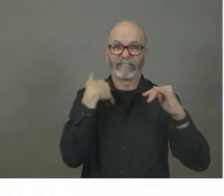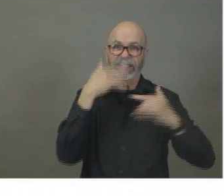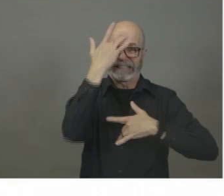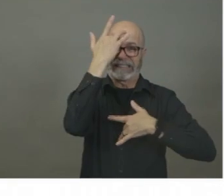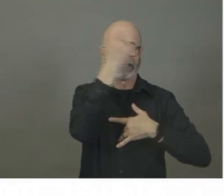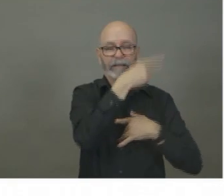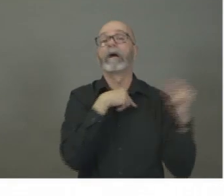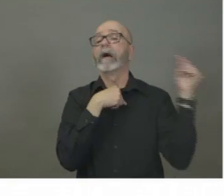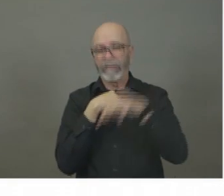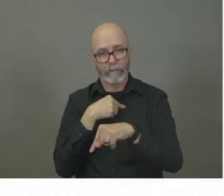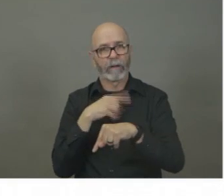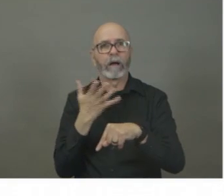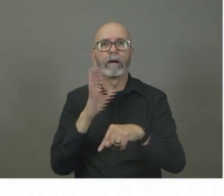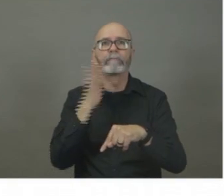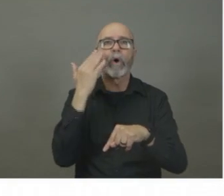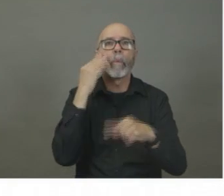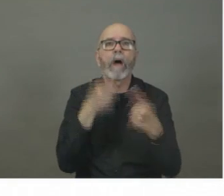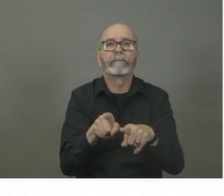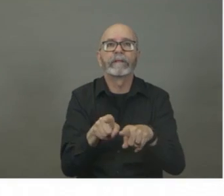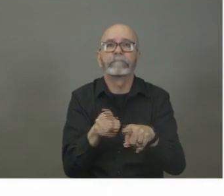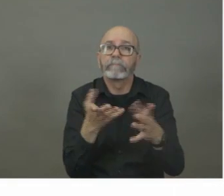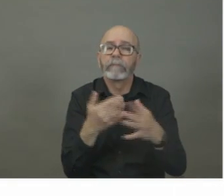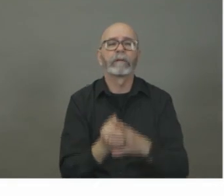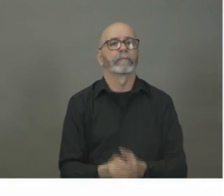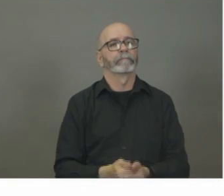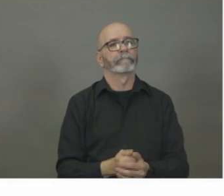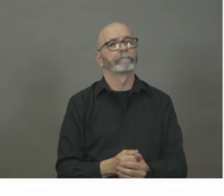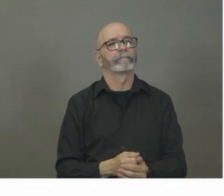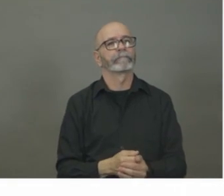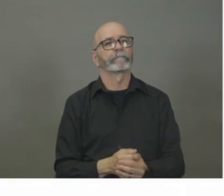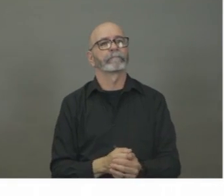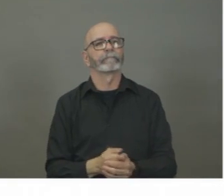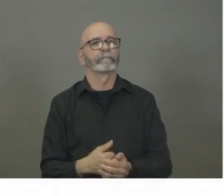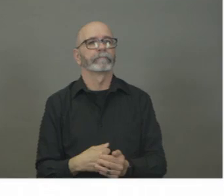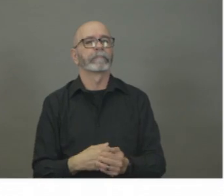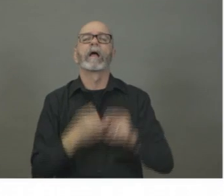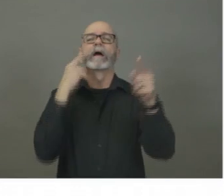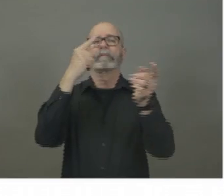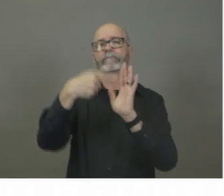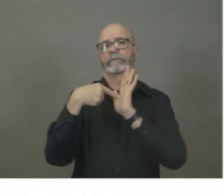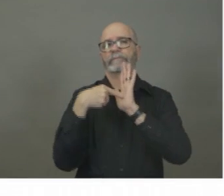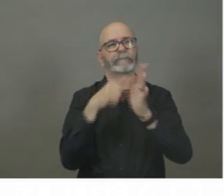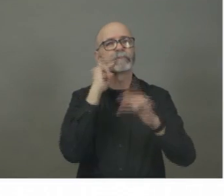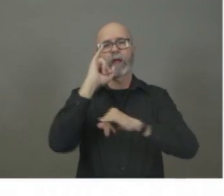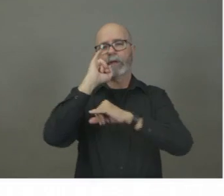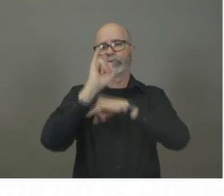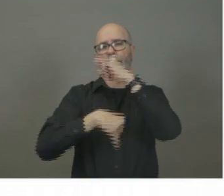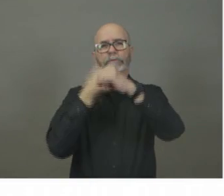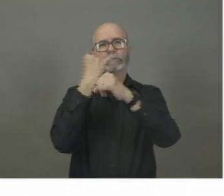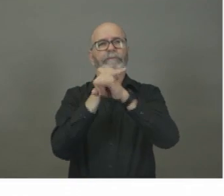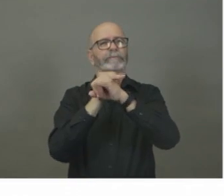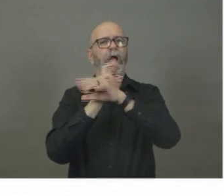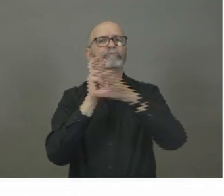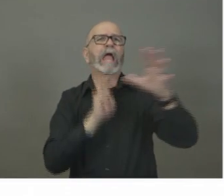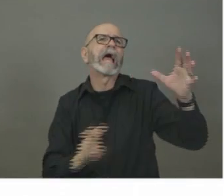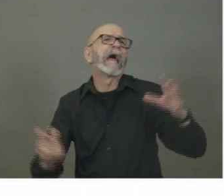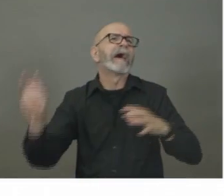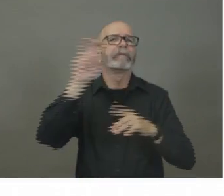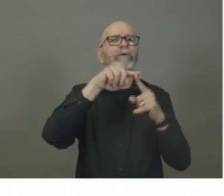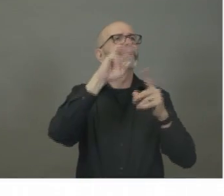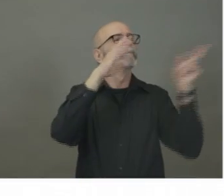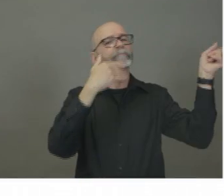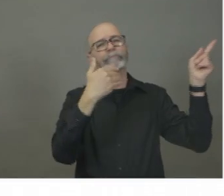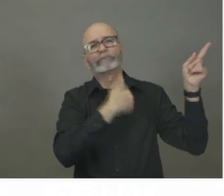talk about international travel and self-isolating after that. But what about people who are traveling, say, to Toronto, Alberta, BC, where we've seen a higher number of cases?